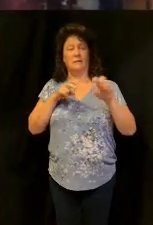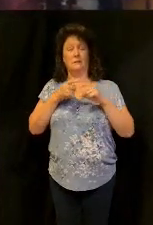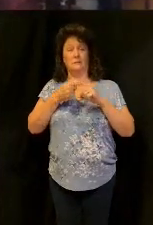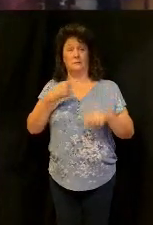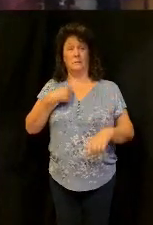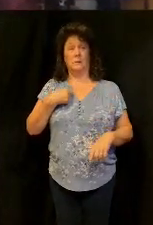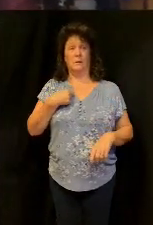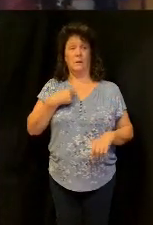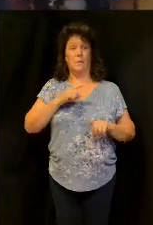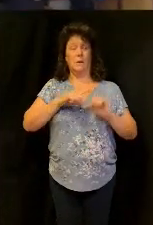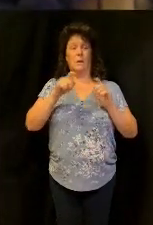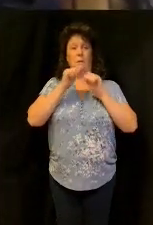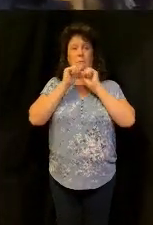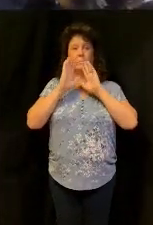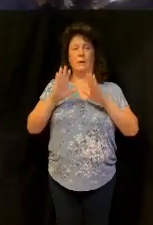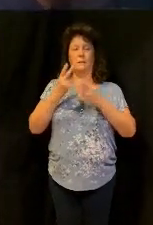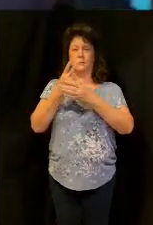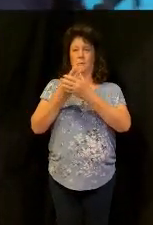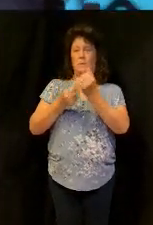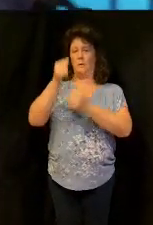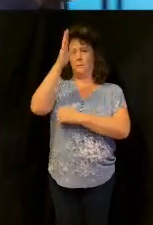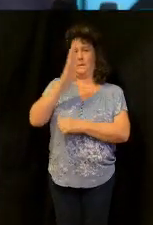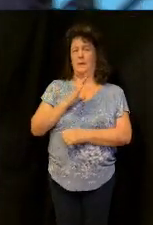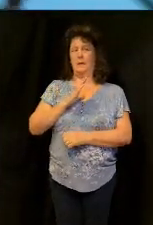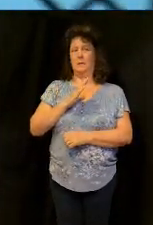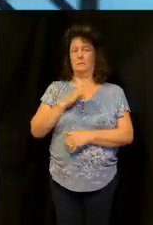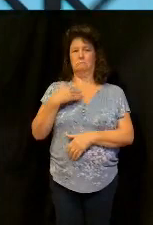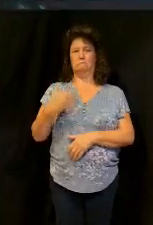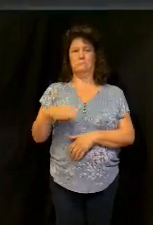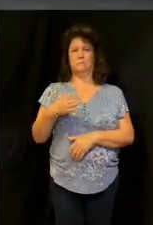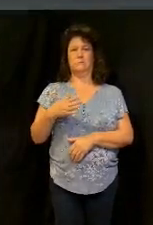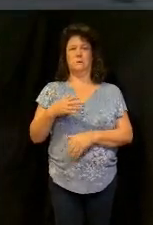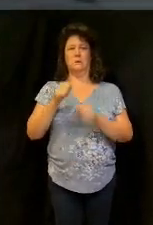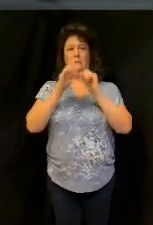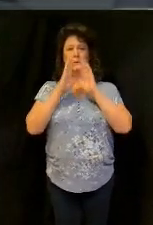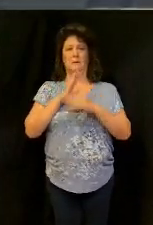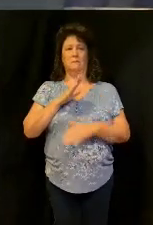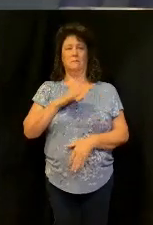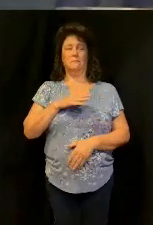blessed us both so blessed you both it blessed us both god just